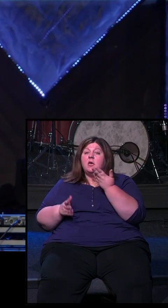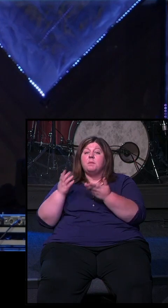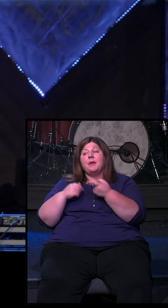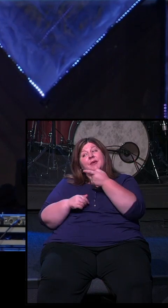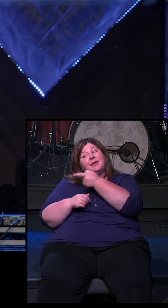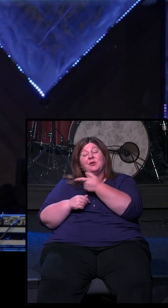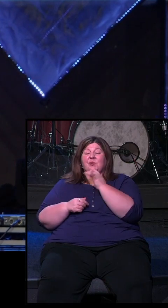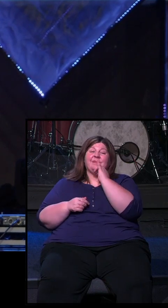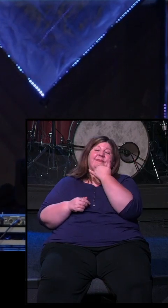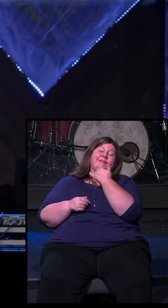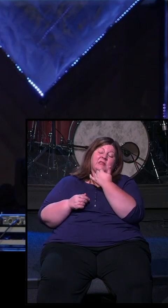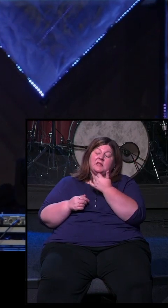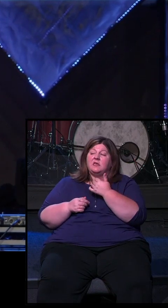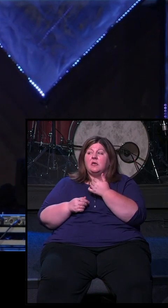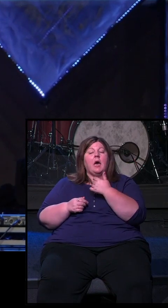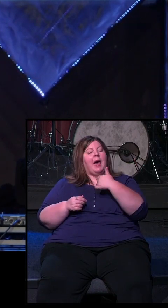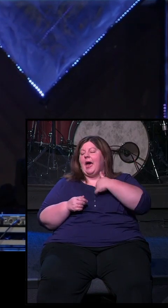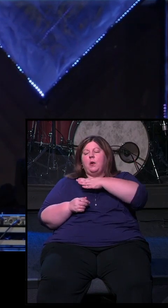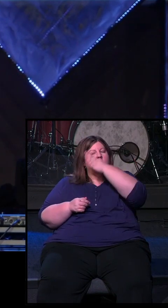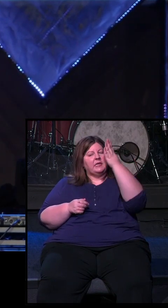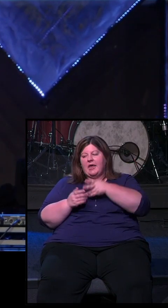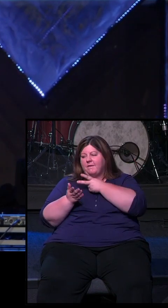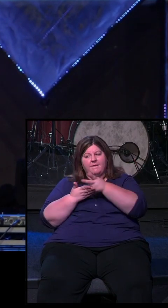me, but I will never fail you.